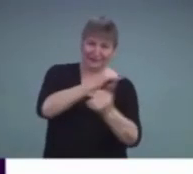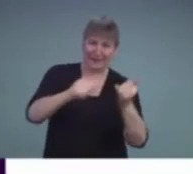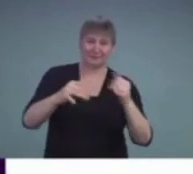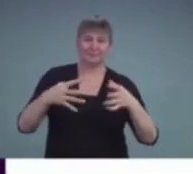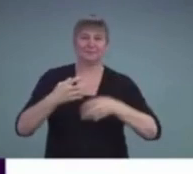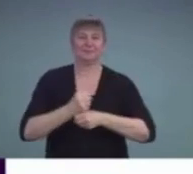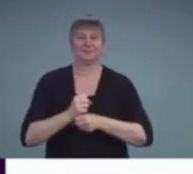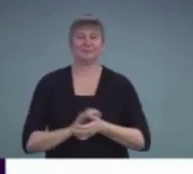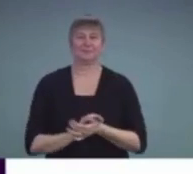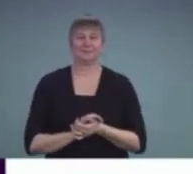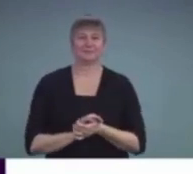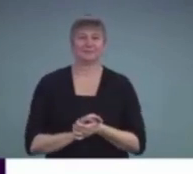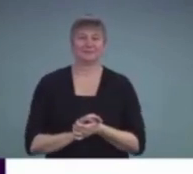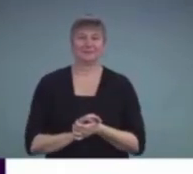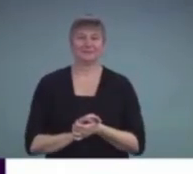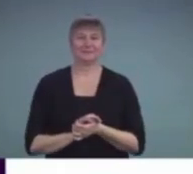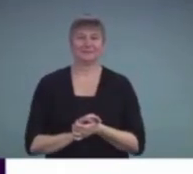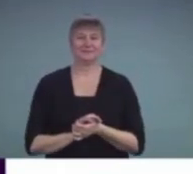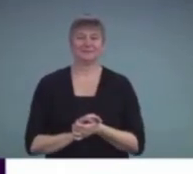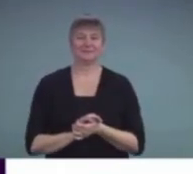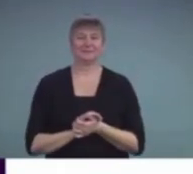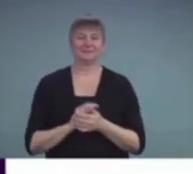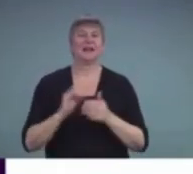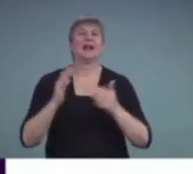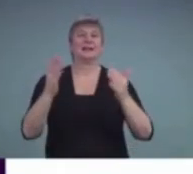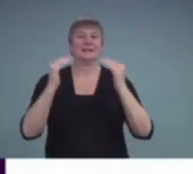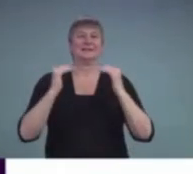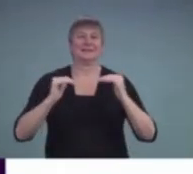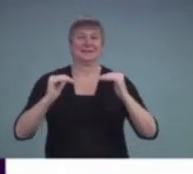second slide, actually.